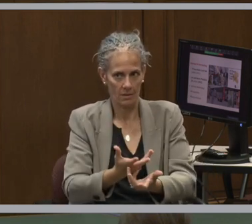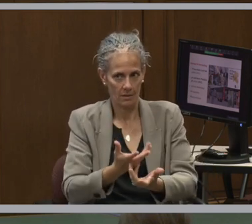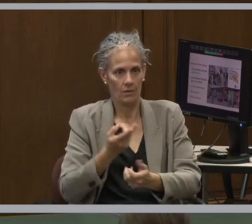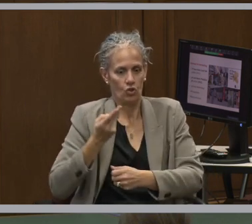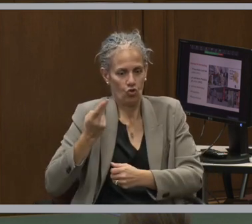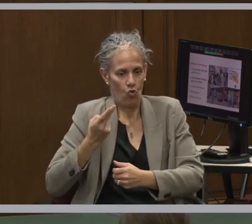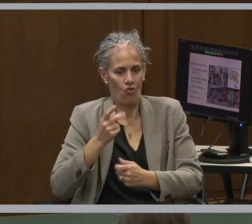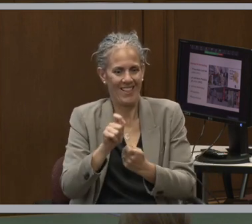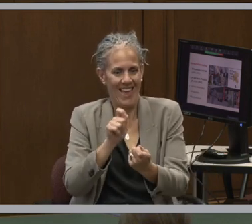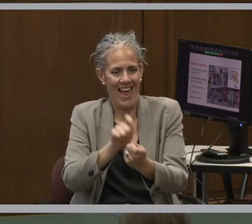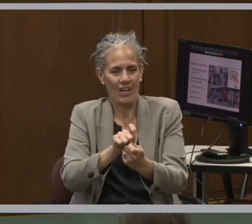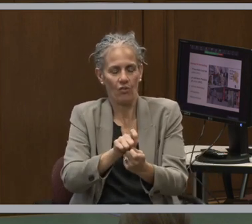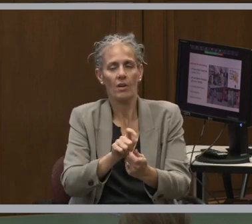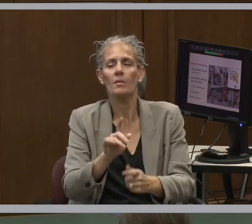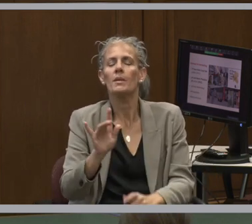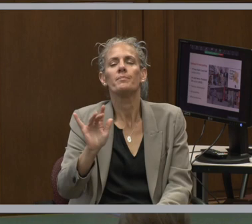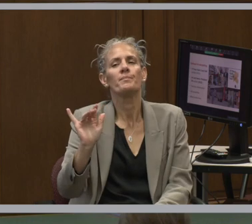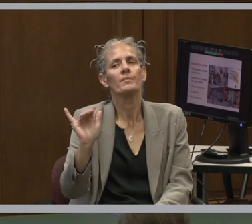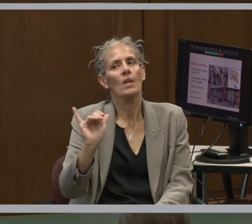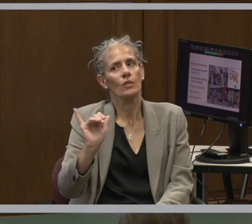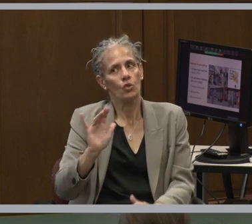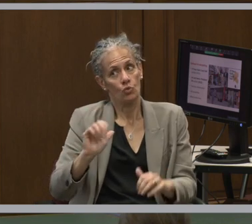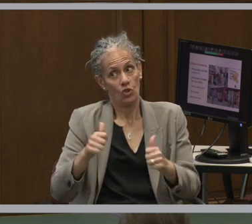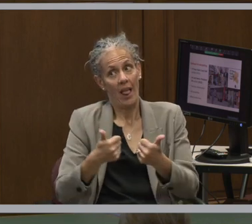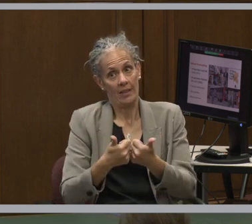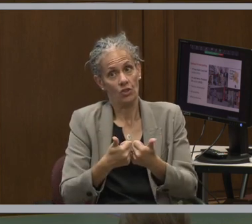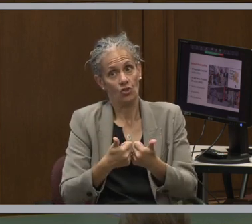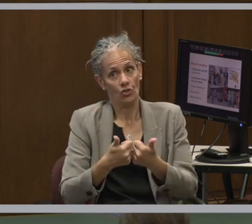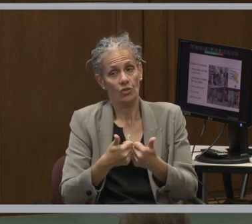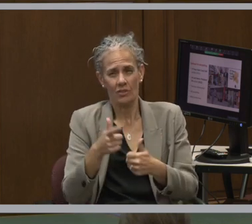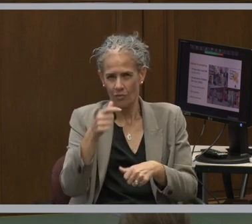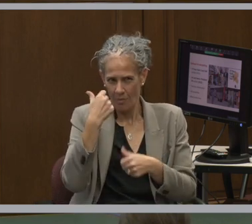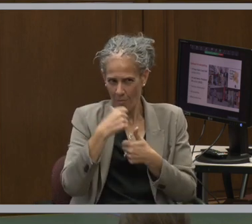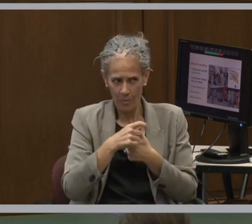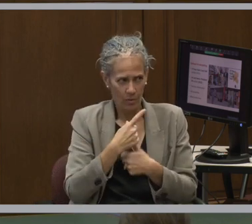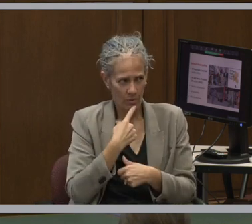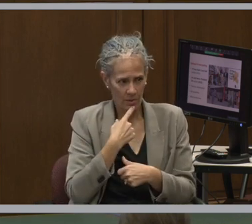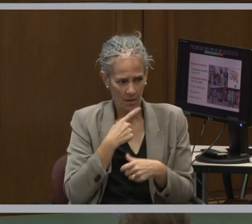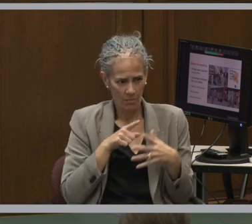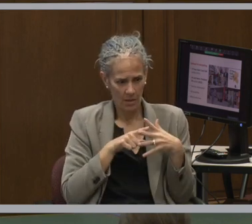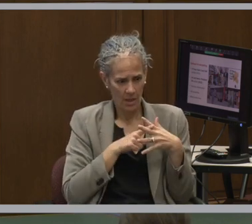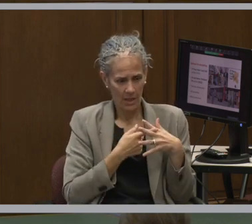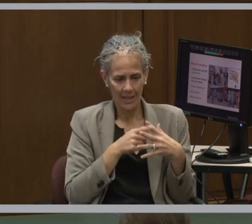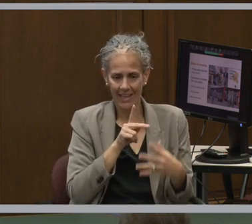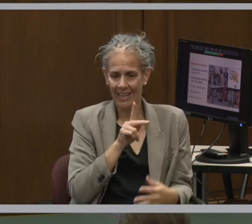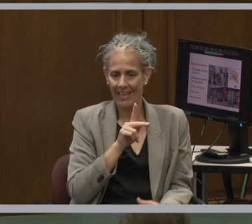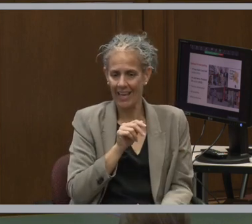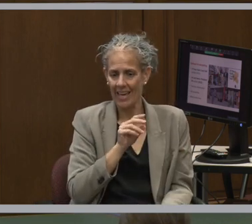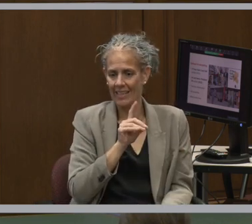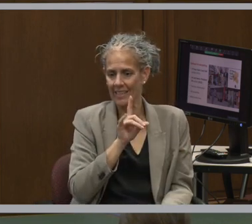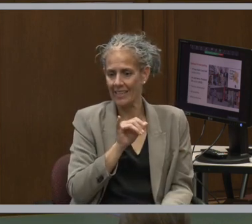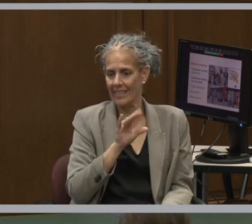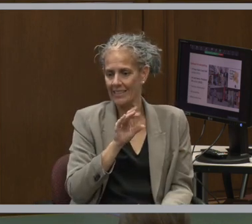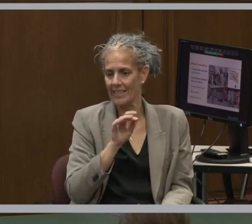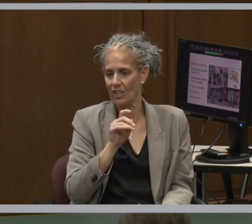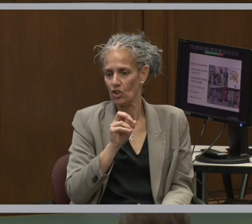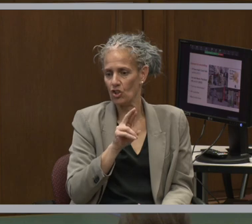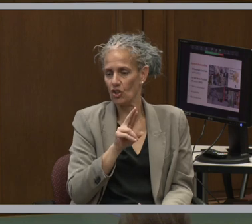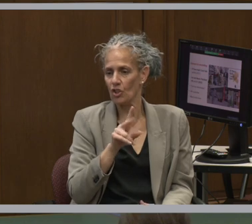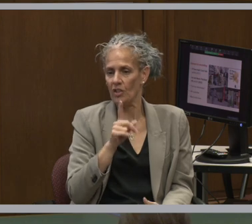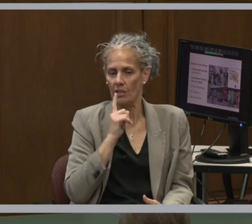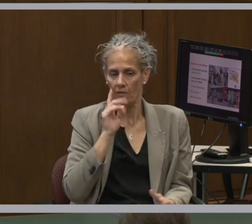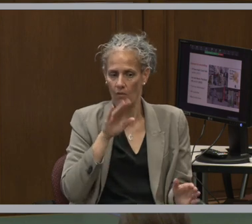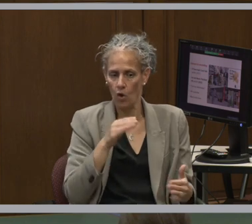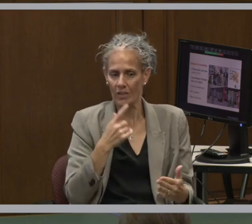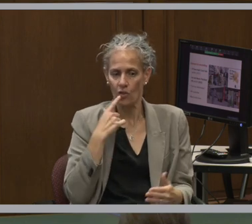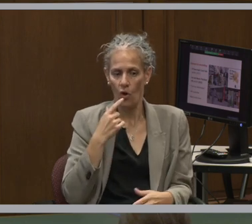but one that was also challenging because if you think about what I said at the beginning, the Kennedy Center Archives focuses on the